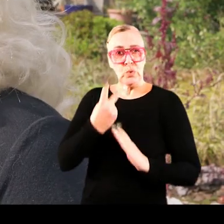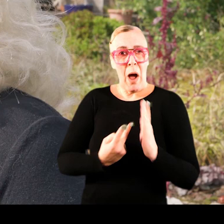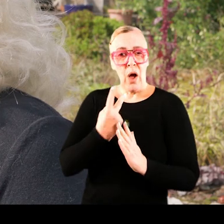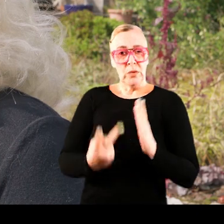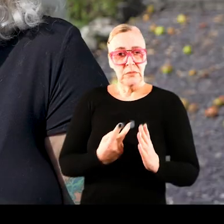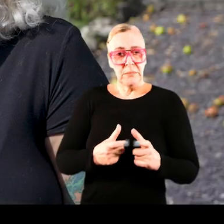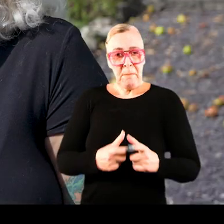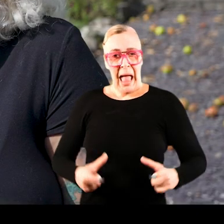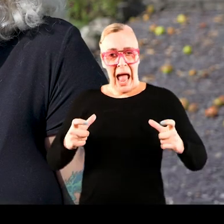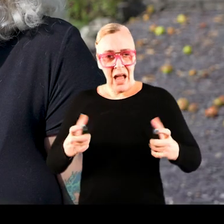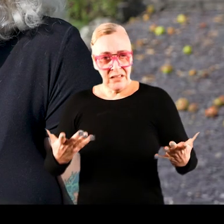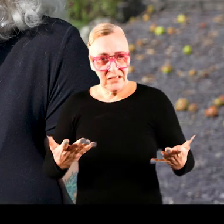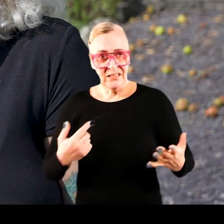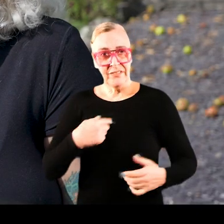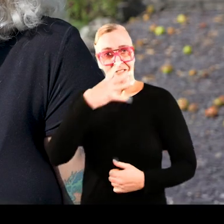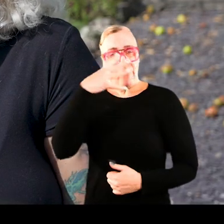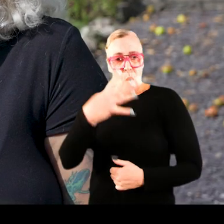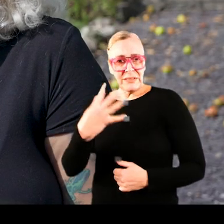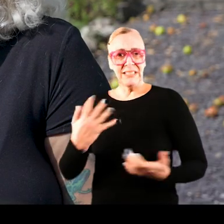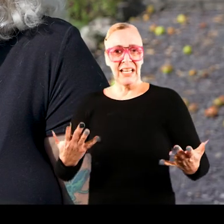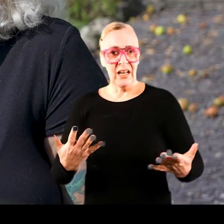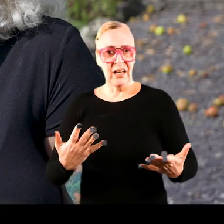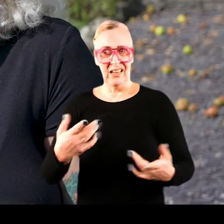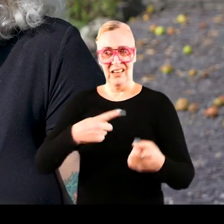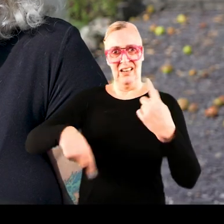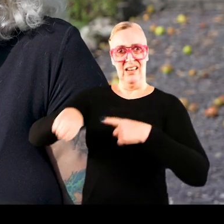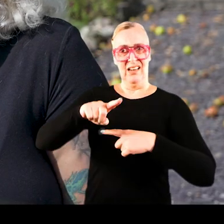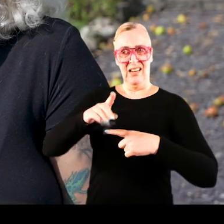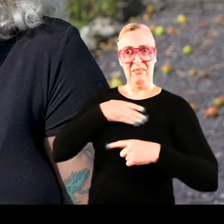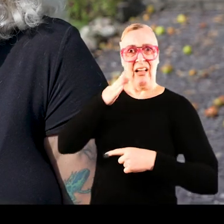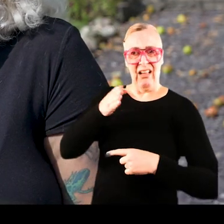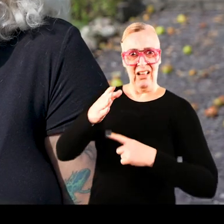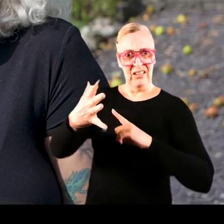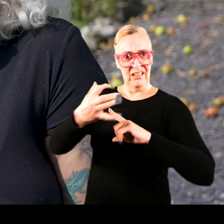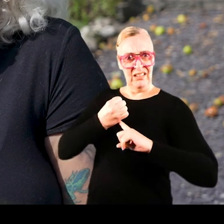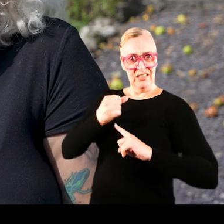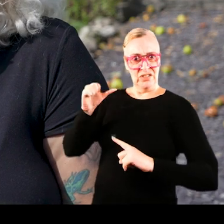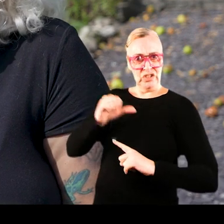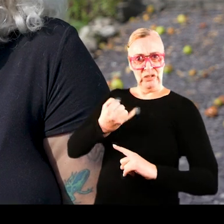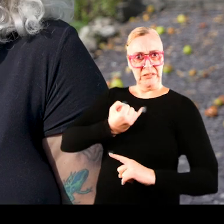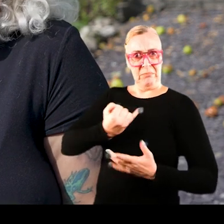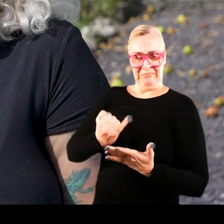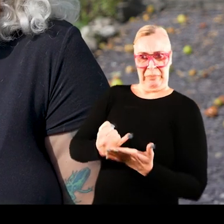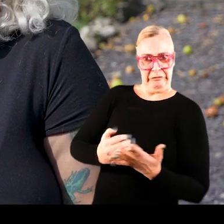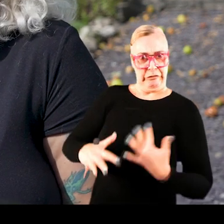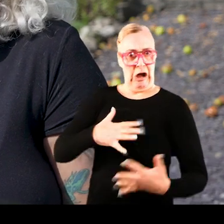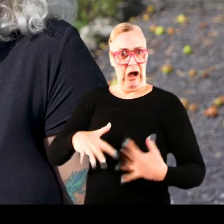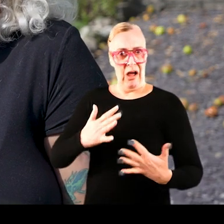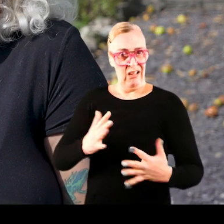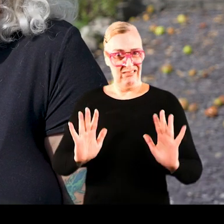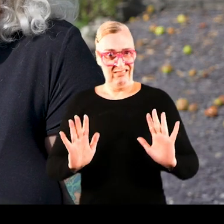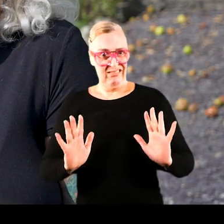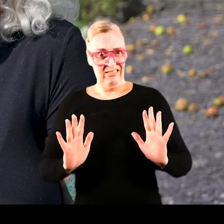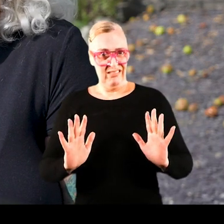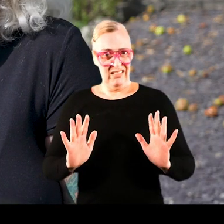of hours and at 14 that should have alerted somebody that something was wrong. But no, I got made to feel